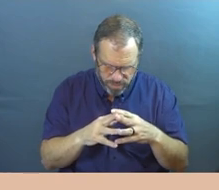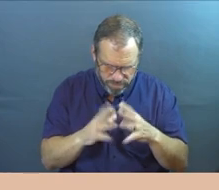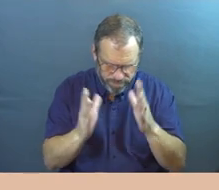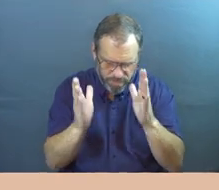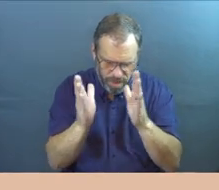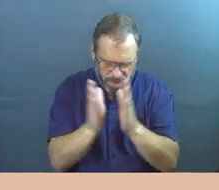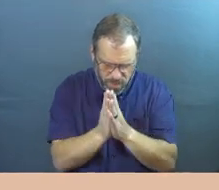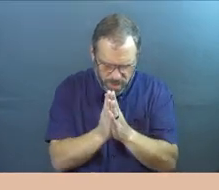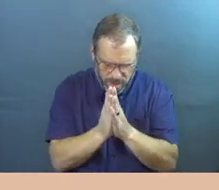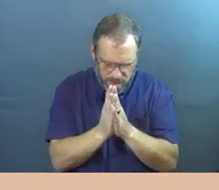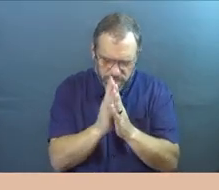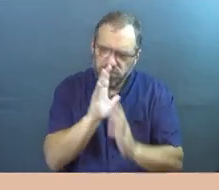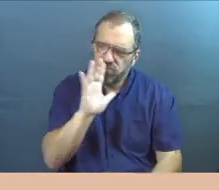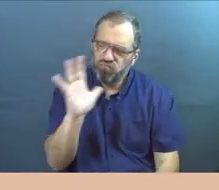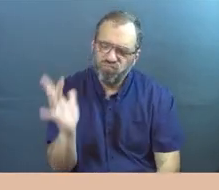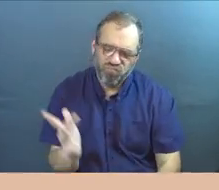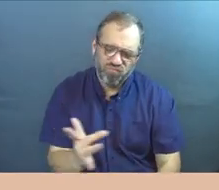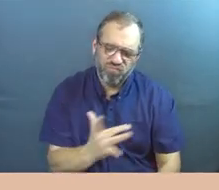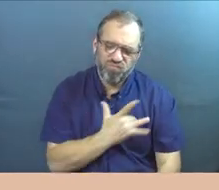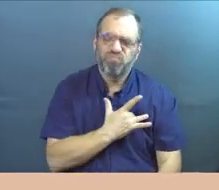I pray you would capture us, Jesus.